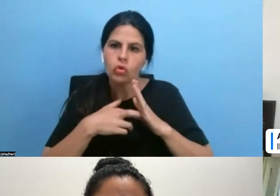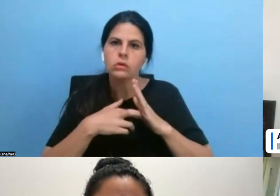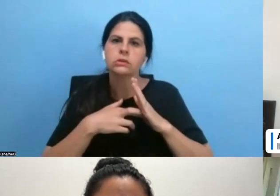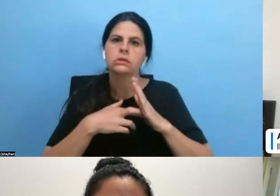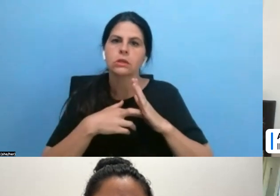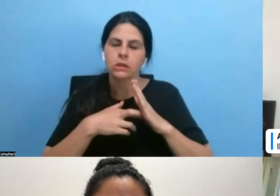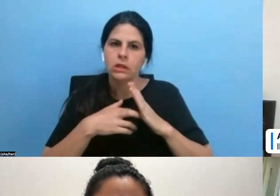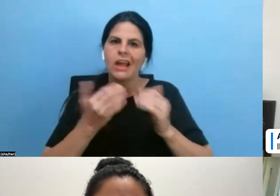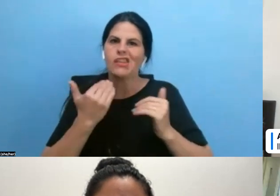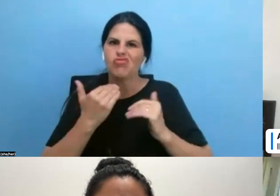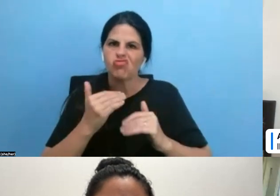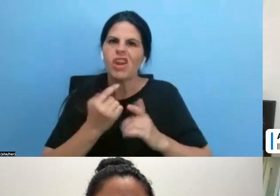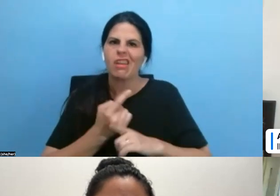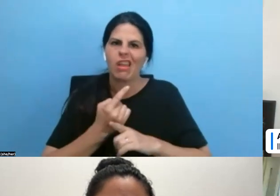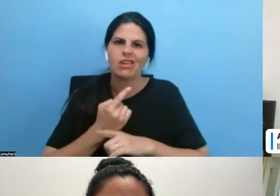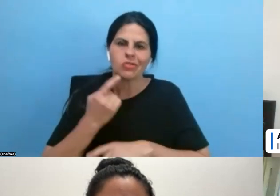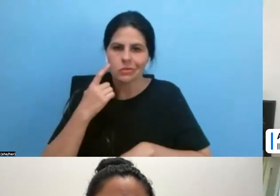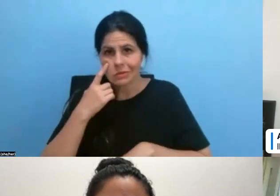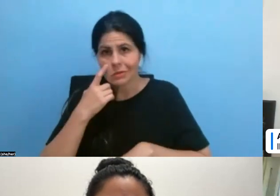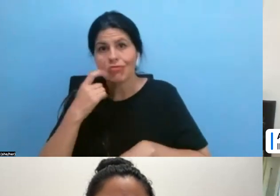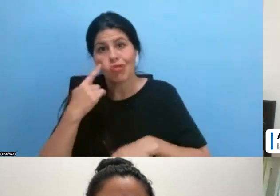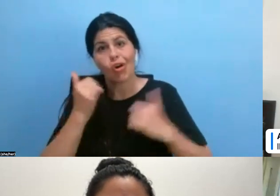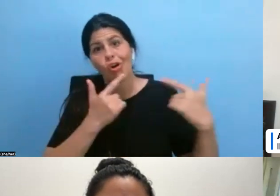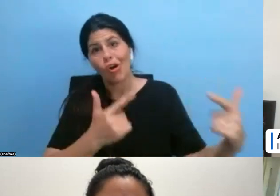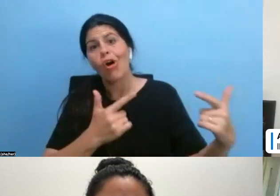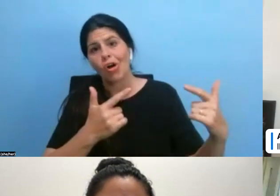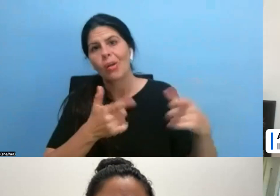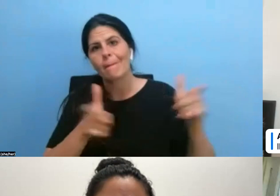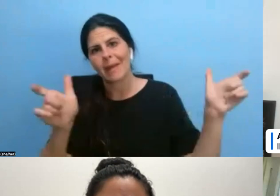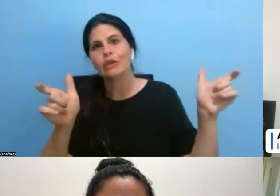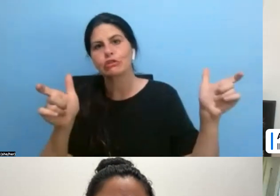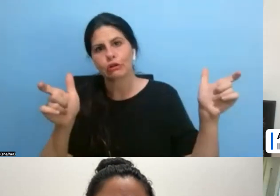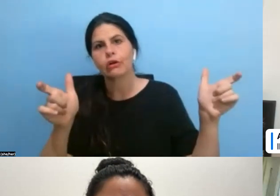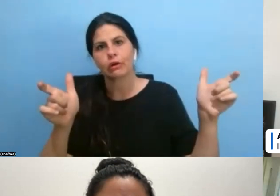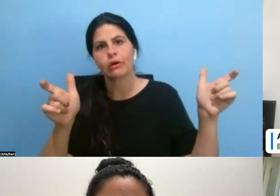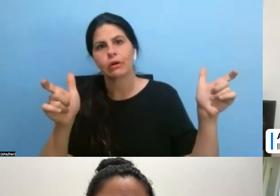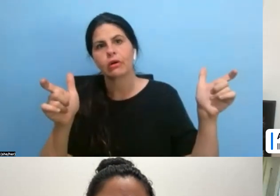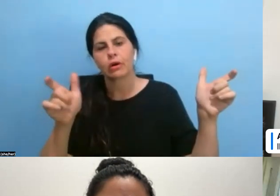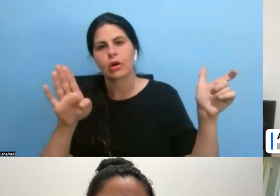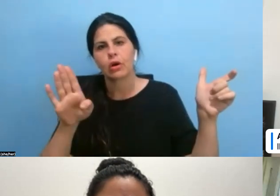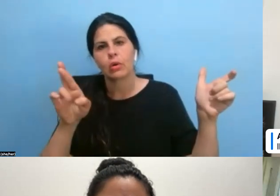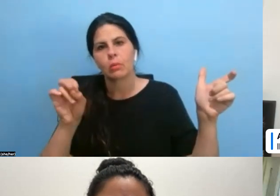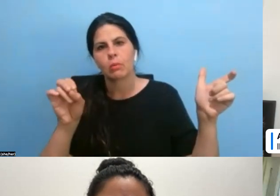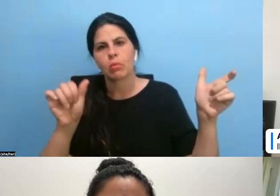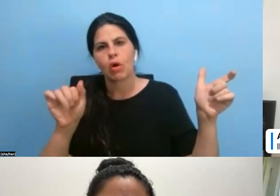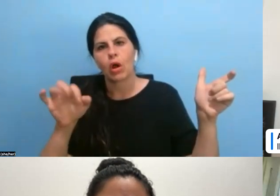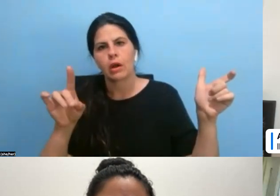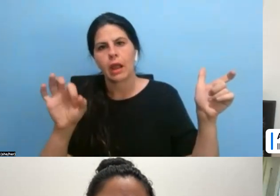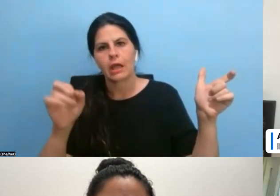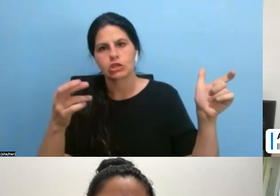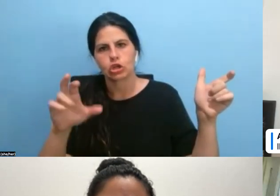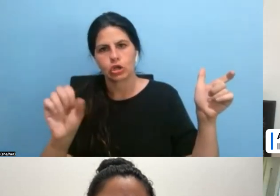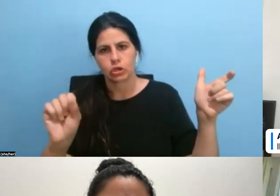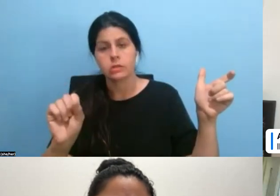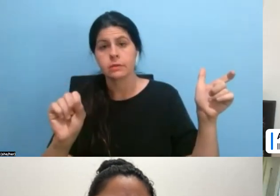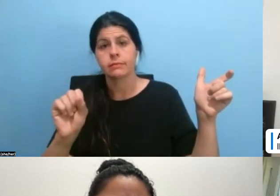major broadcasters and streamers currently. If you are looking to distribute a film in that way, the only one that